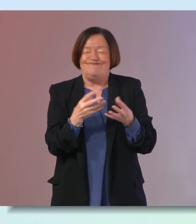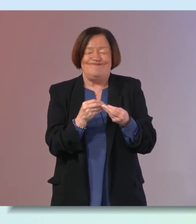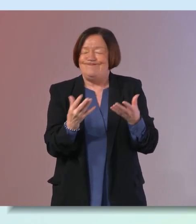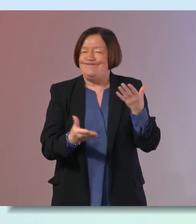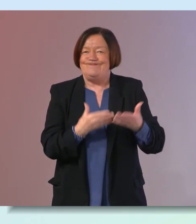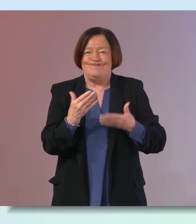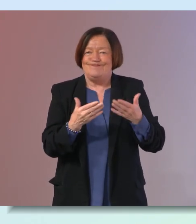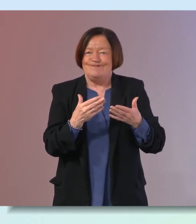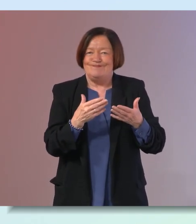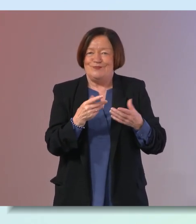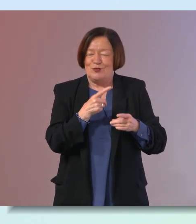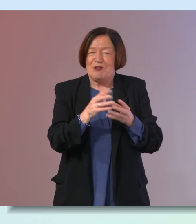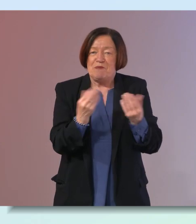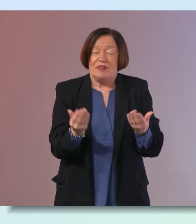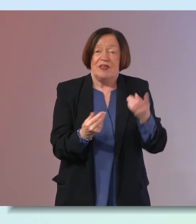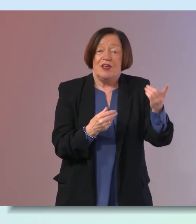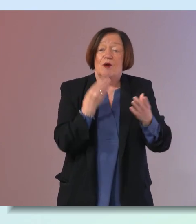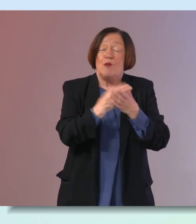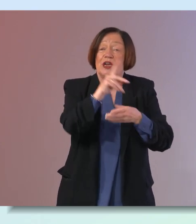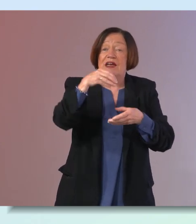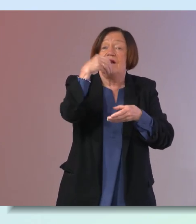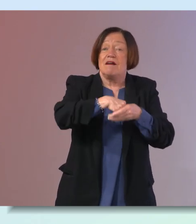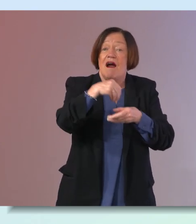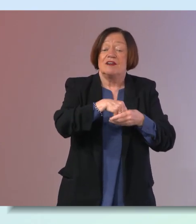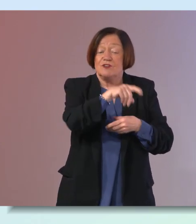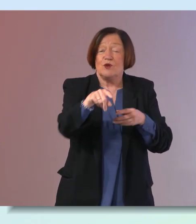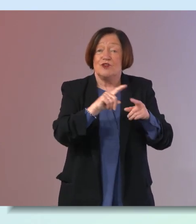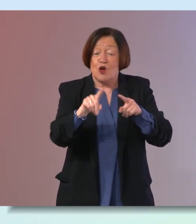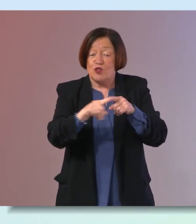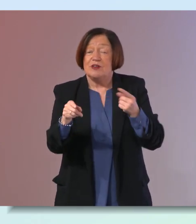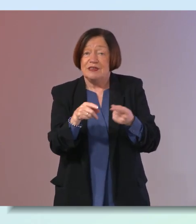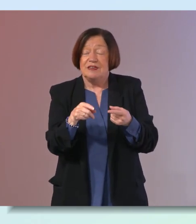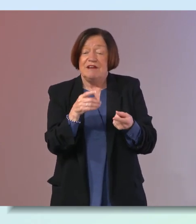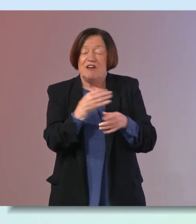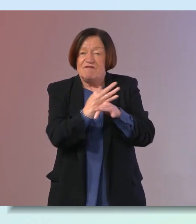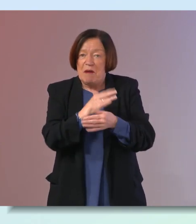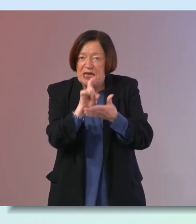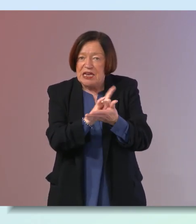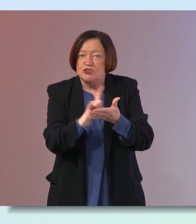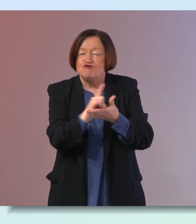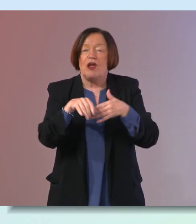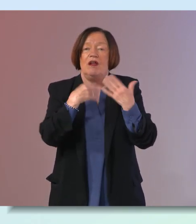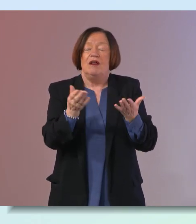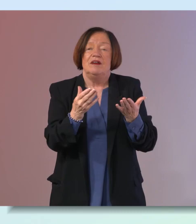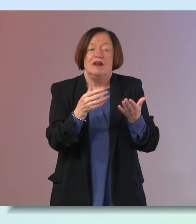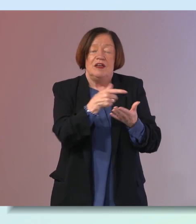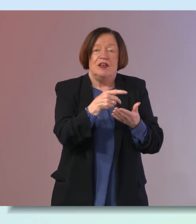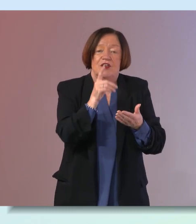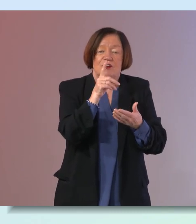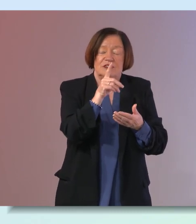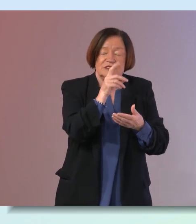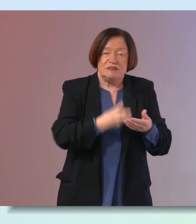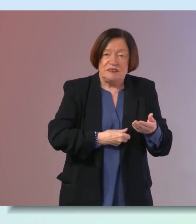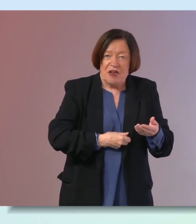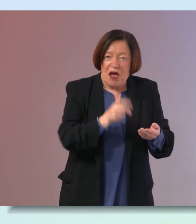putting it into context with those other factors with the other family history whether you smoke whether you're diabetic